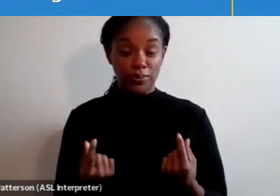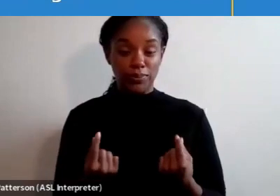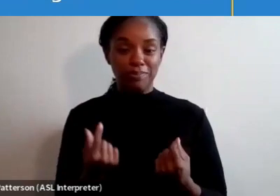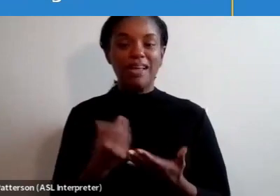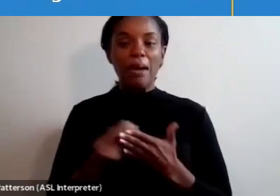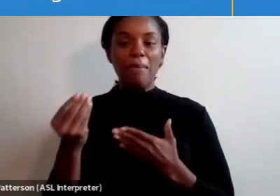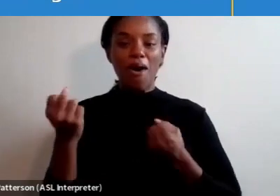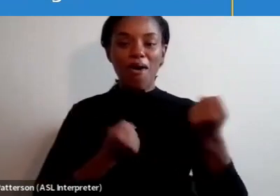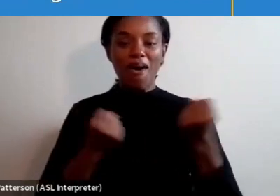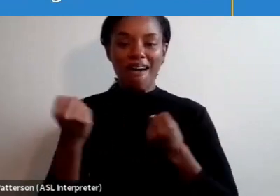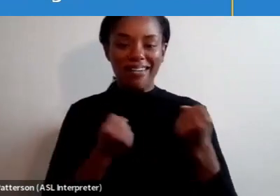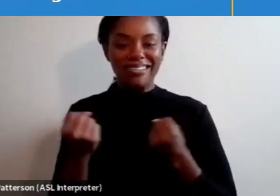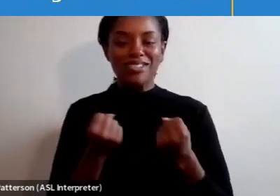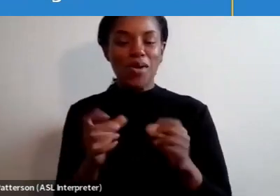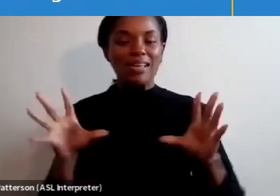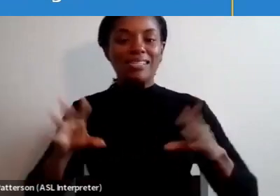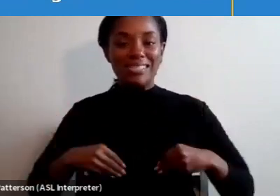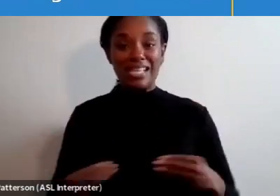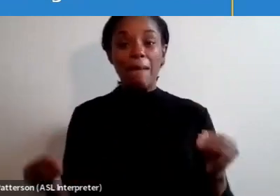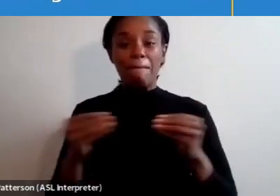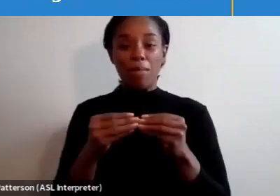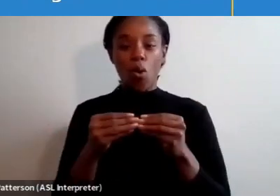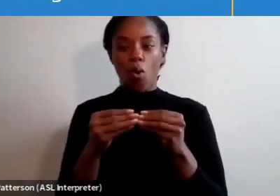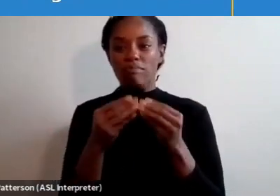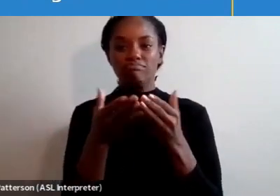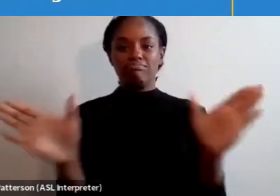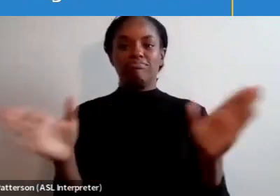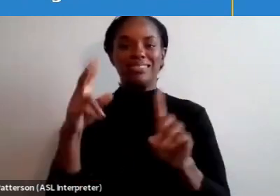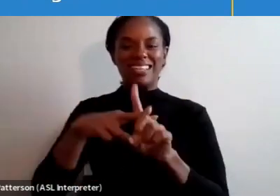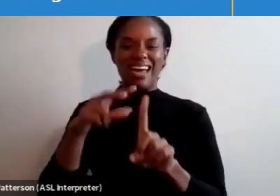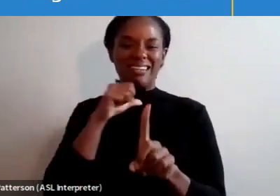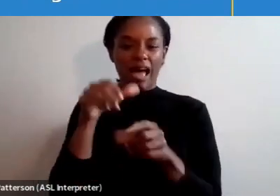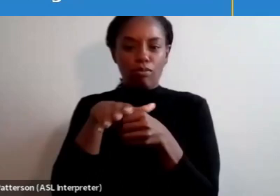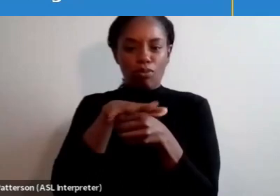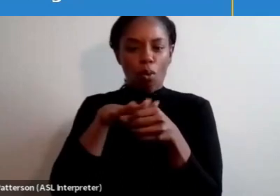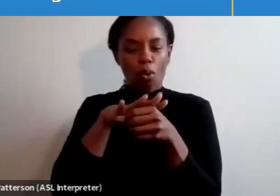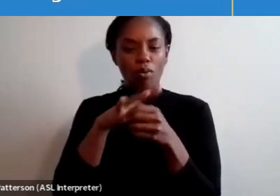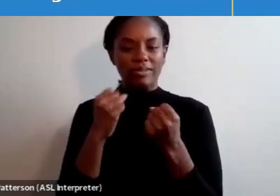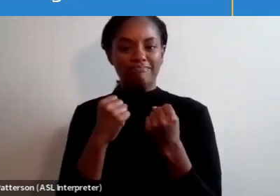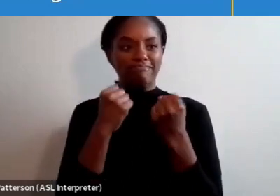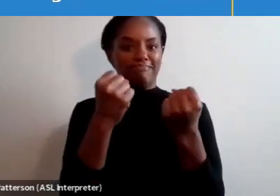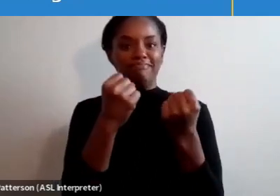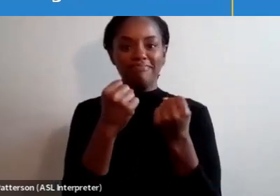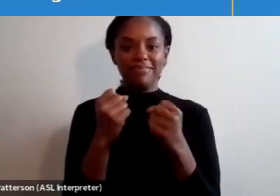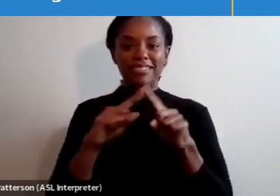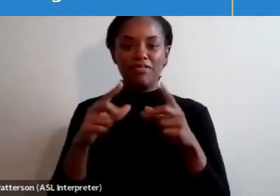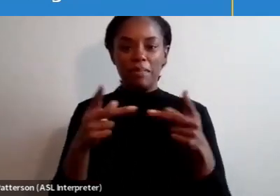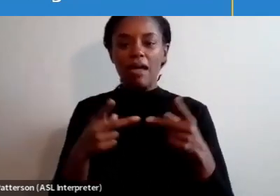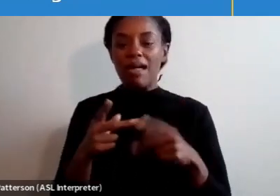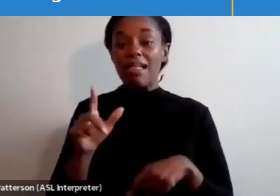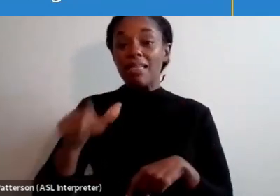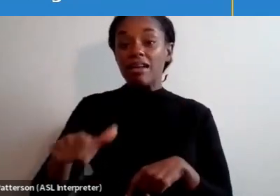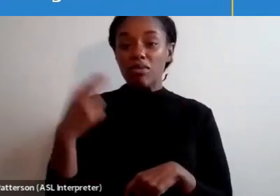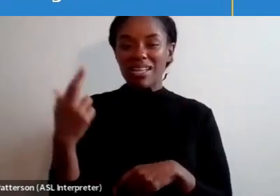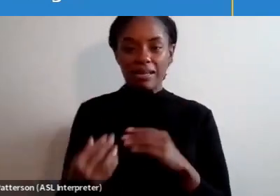that allowed me to accept a wider range of assignments, and not just on the local train line. Later, I realized I needed more experiences,